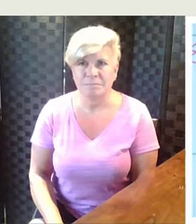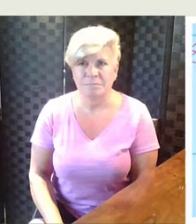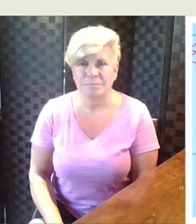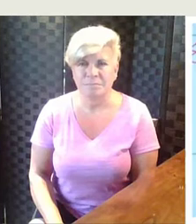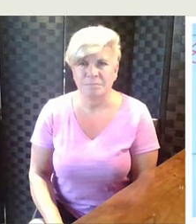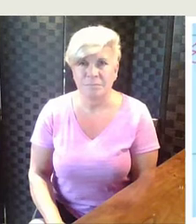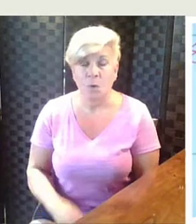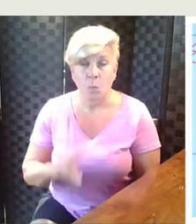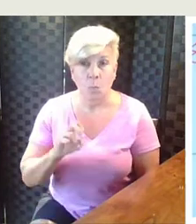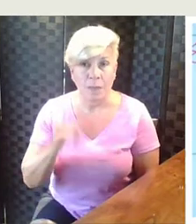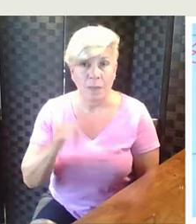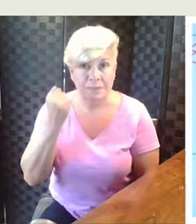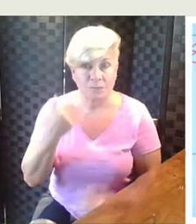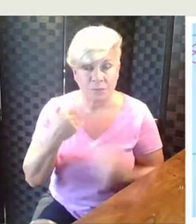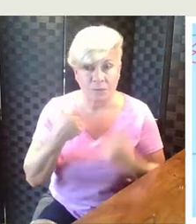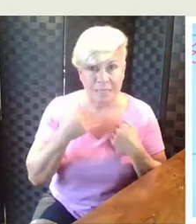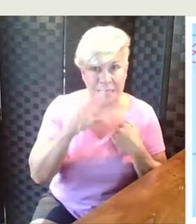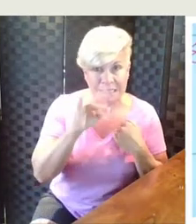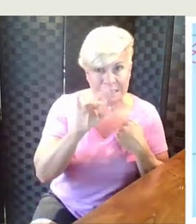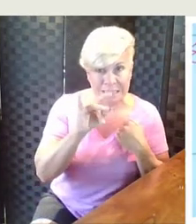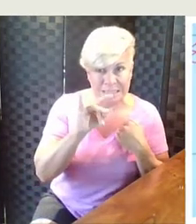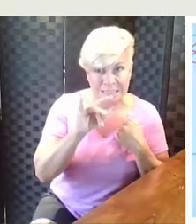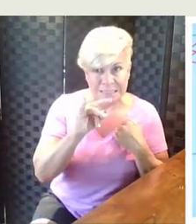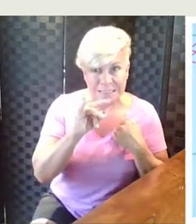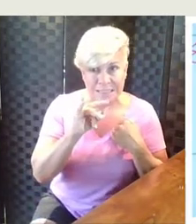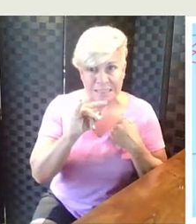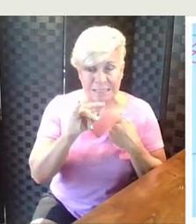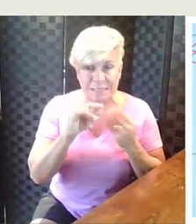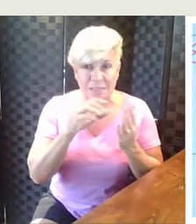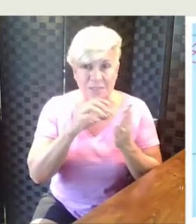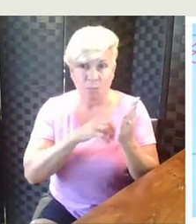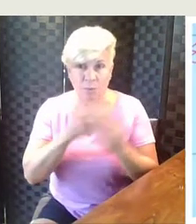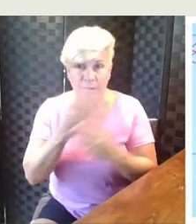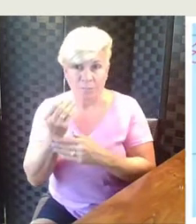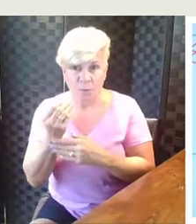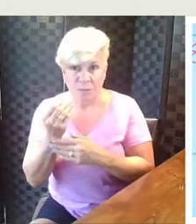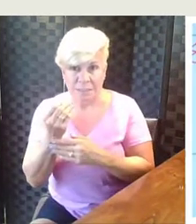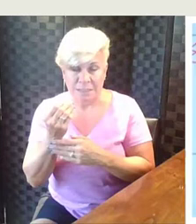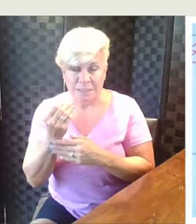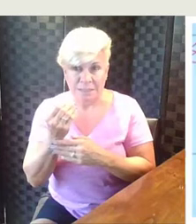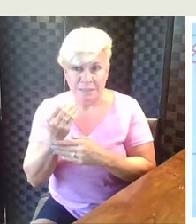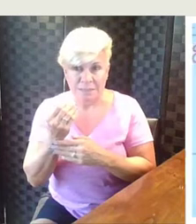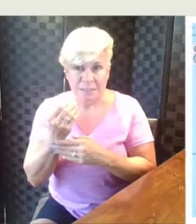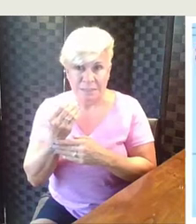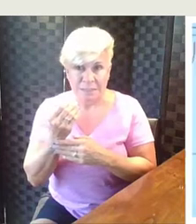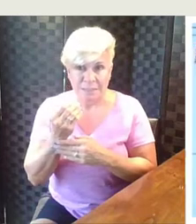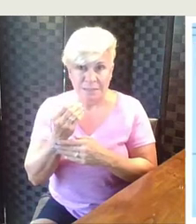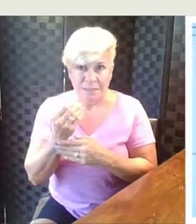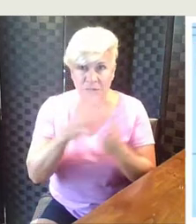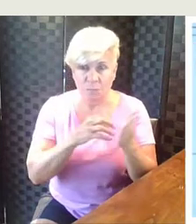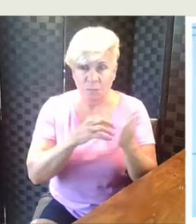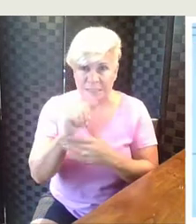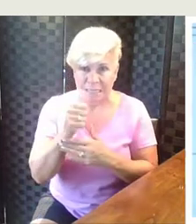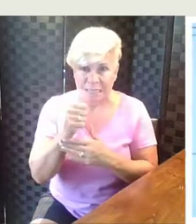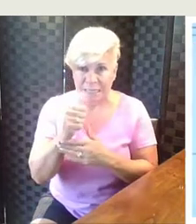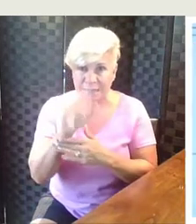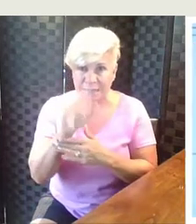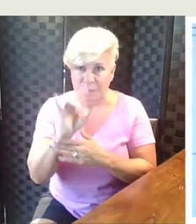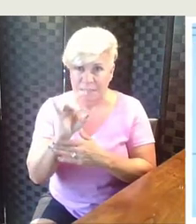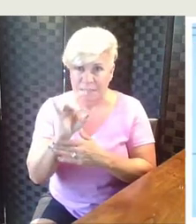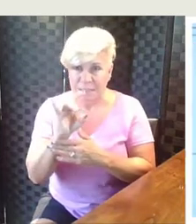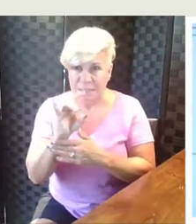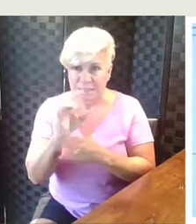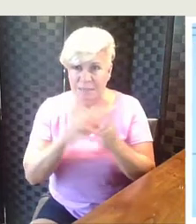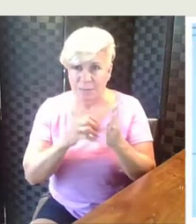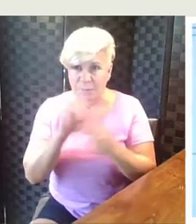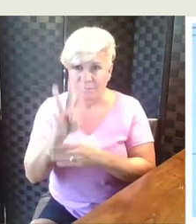Well, if you had eighteen and you took away fourteen. So if you took away ten, that would be eight.